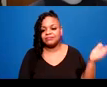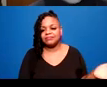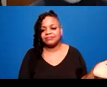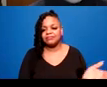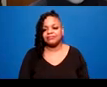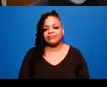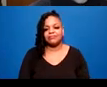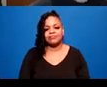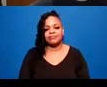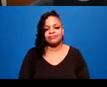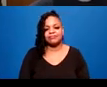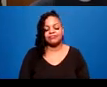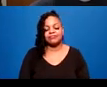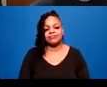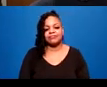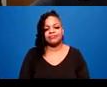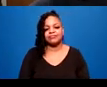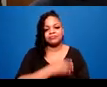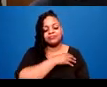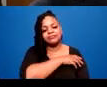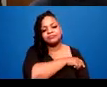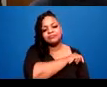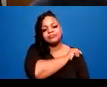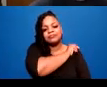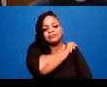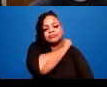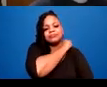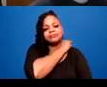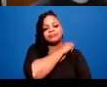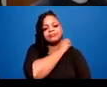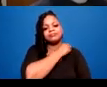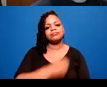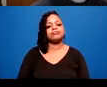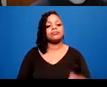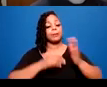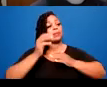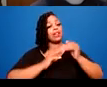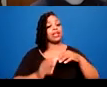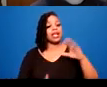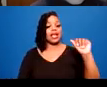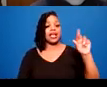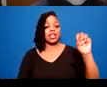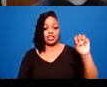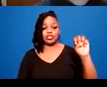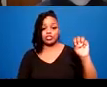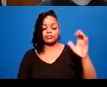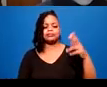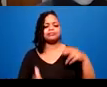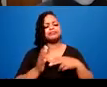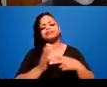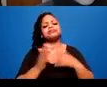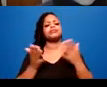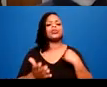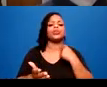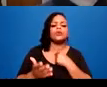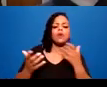Under build care, we would want to be aware of how to show up for different people with varying needs.